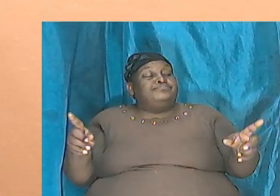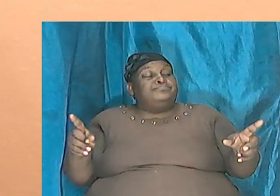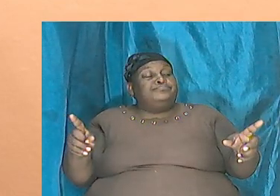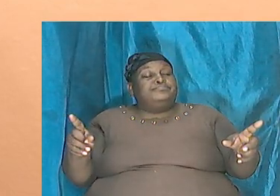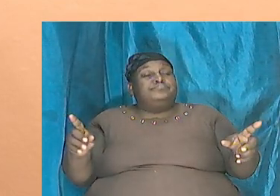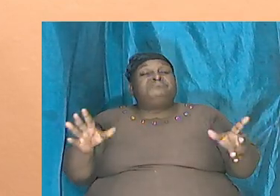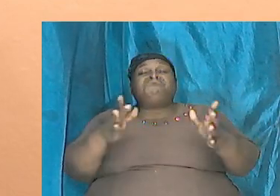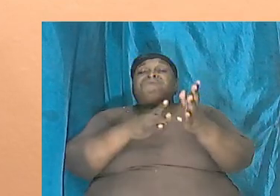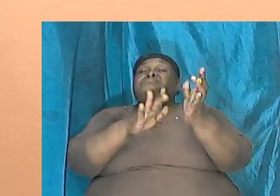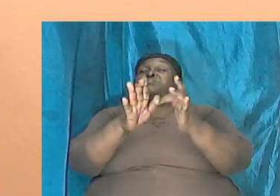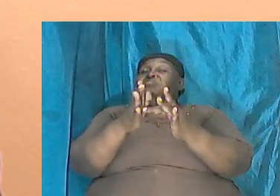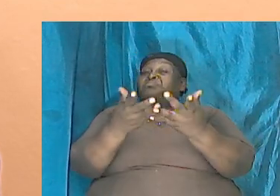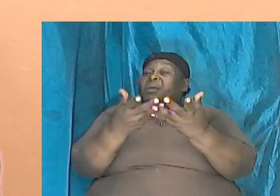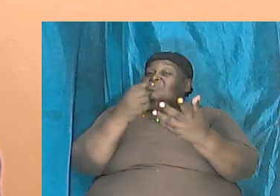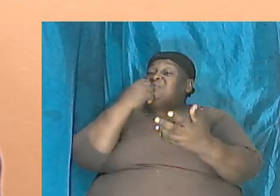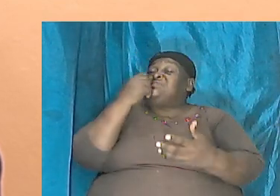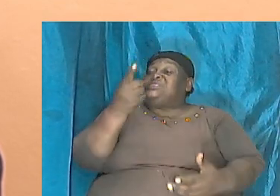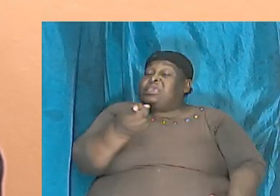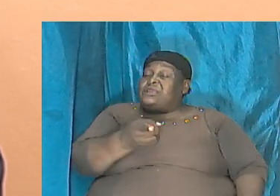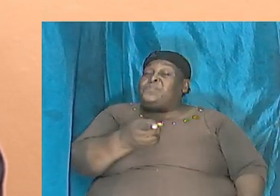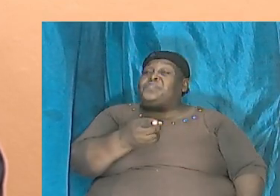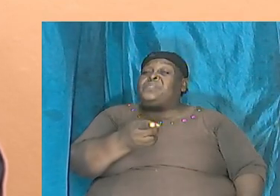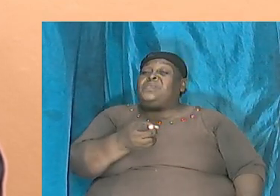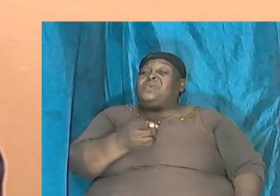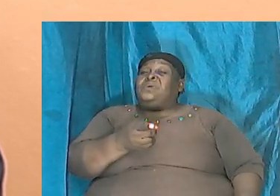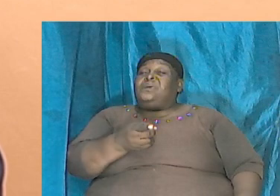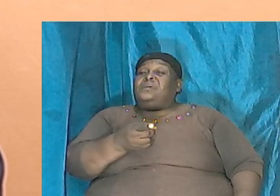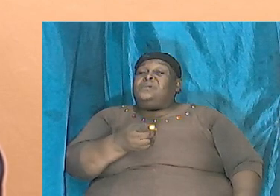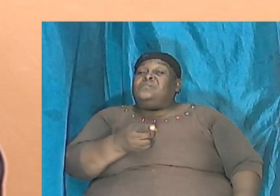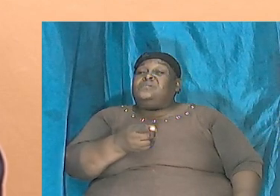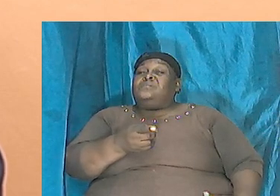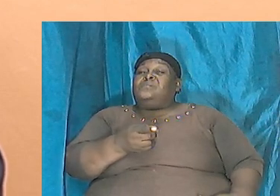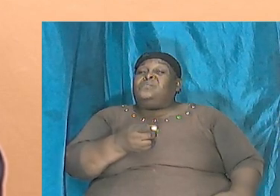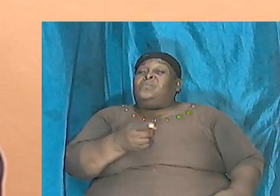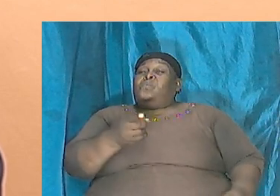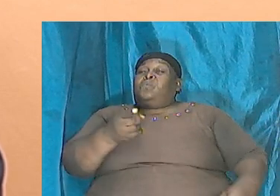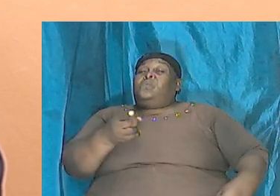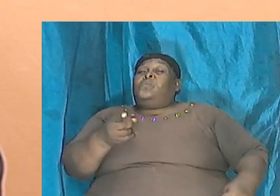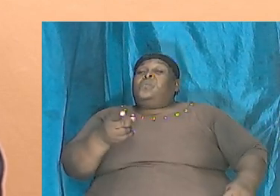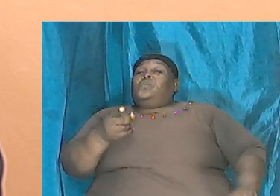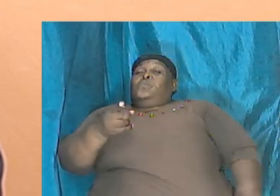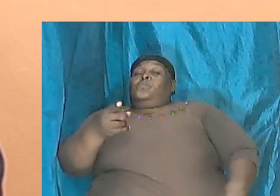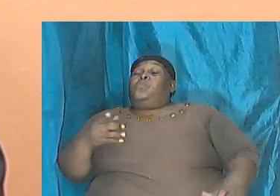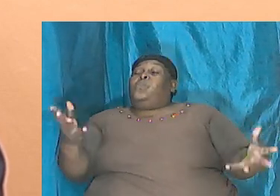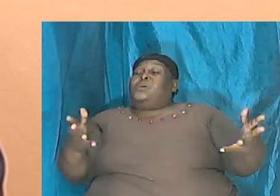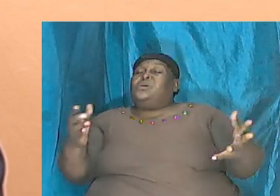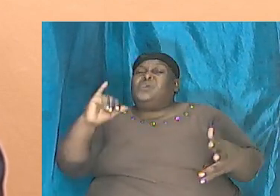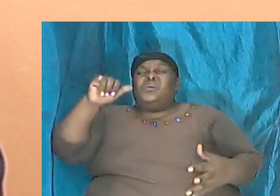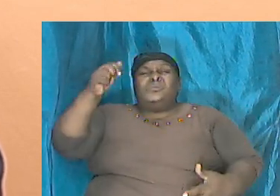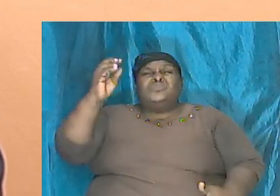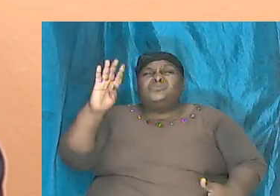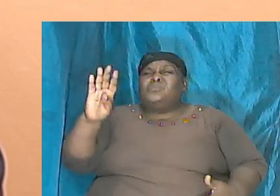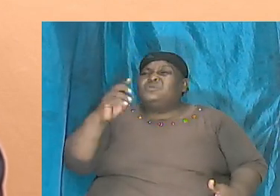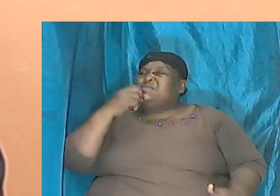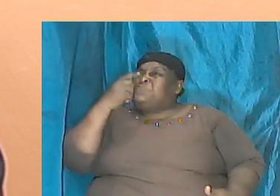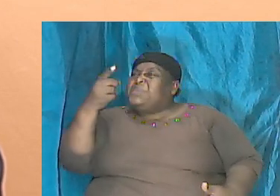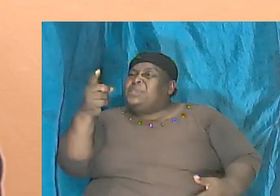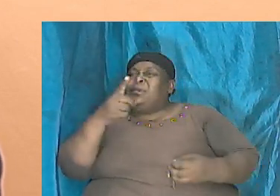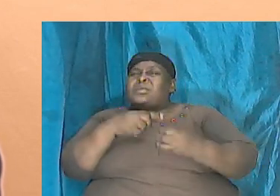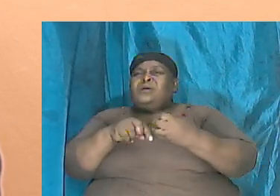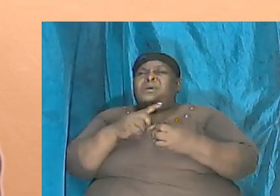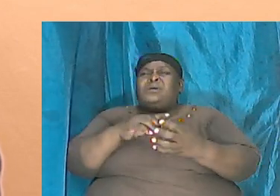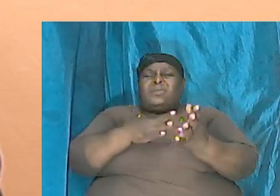the Bible said that what Job was talking about what the Bible actually